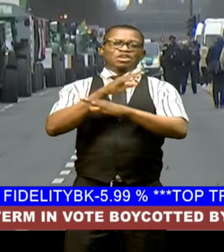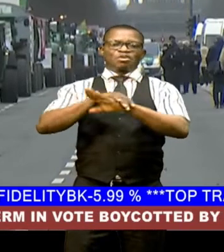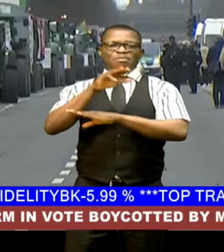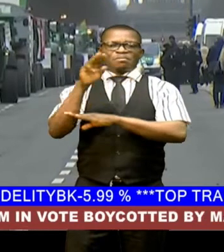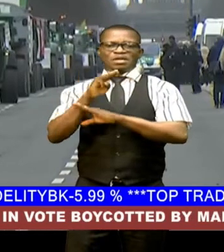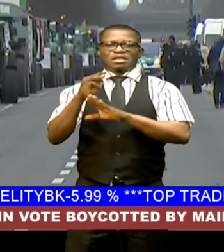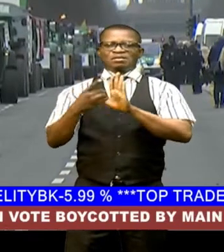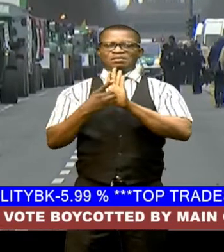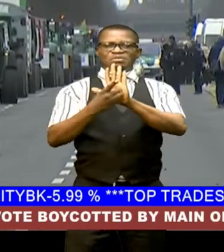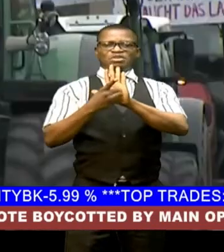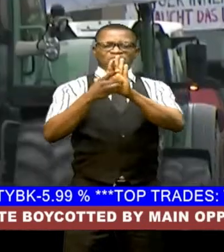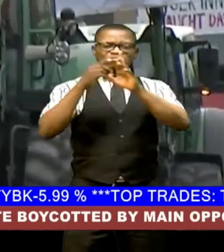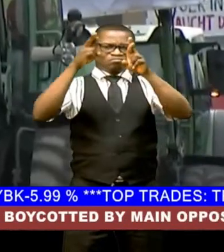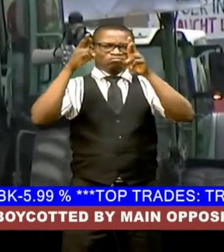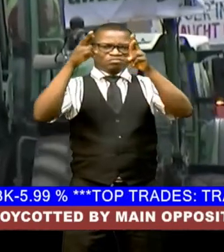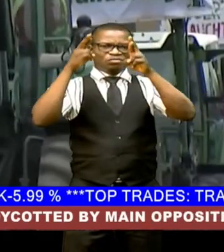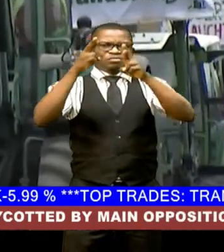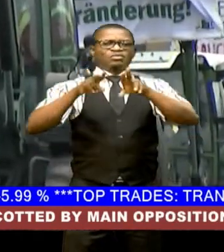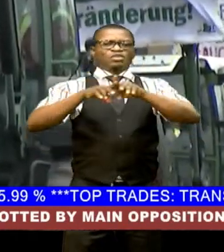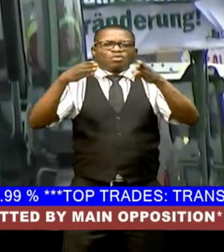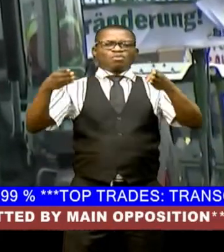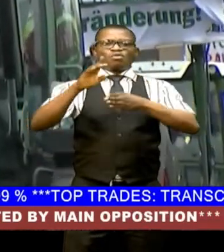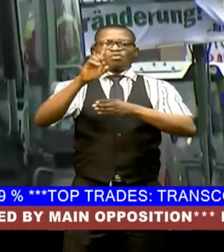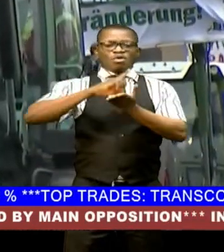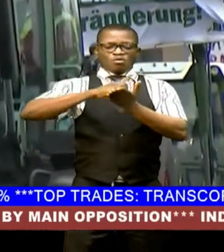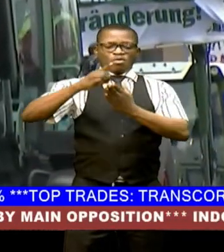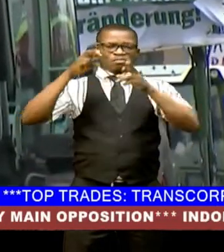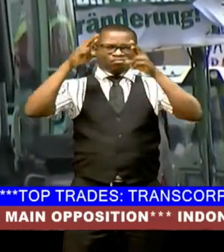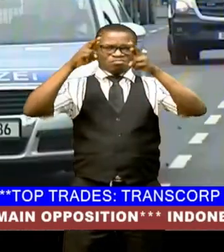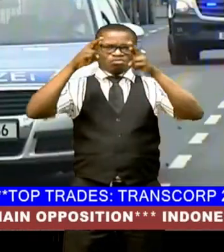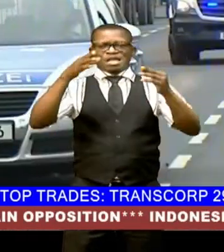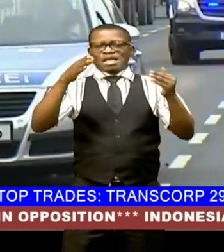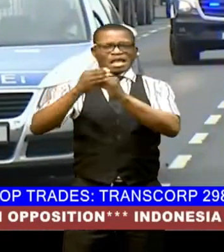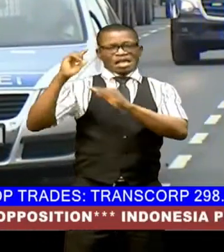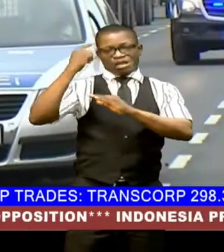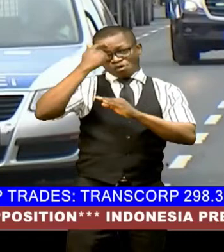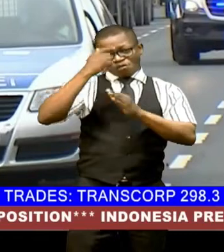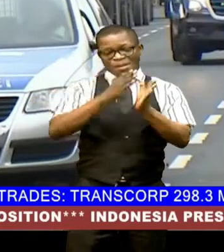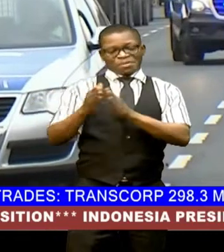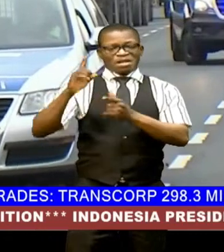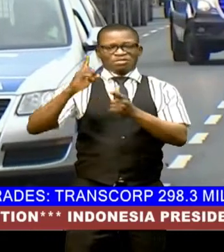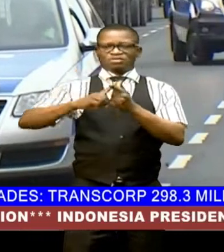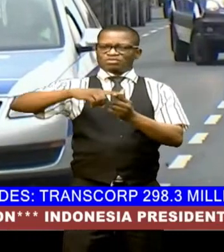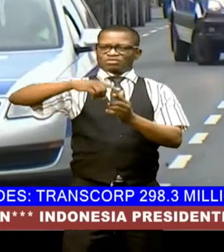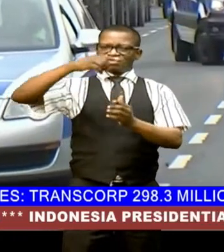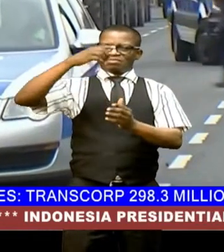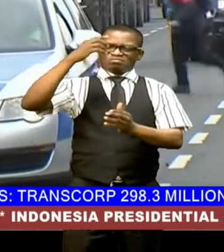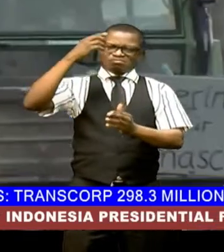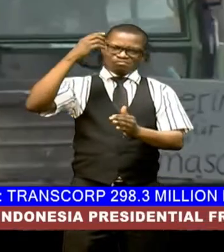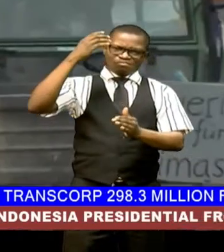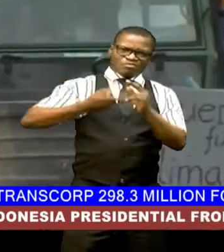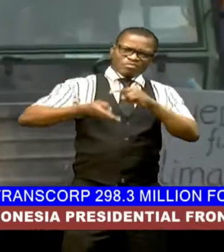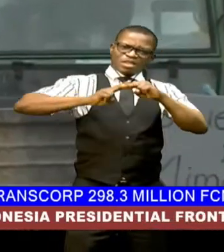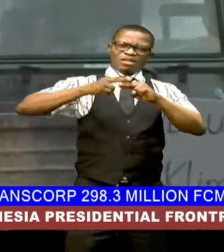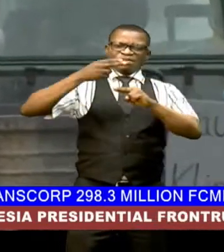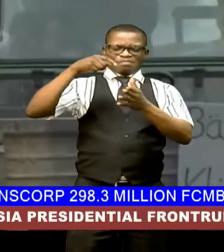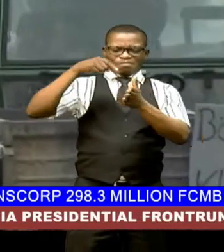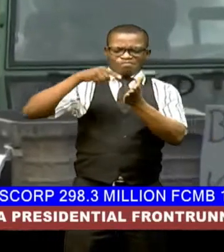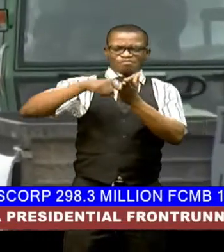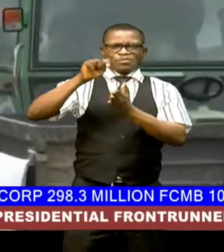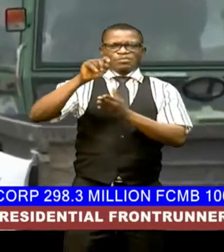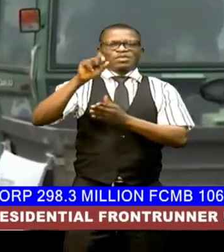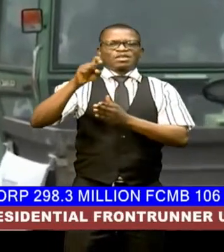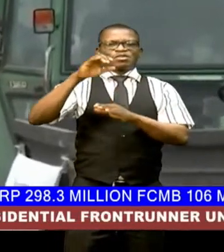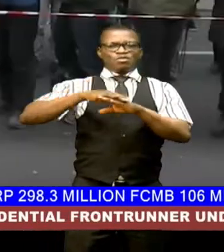demonstrations launching a week of protests against a government plan to scrap tax breaks on diesel used